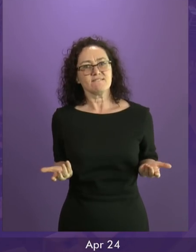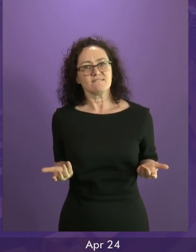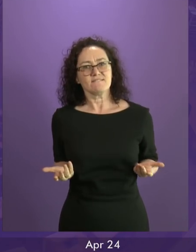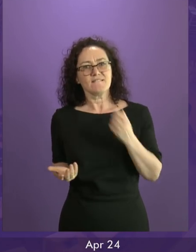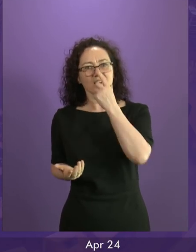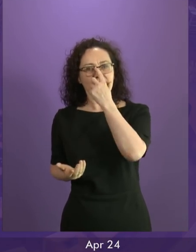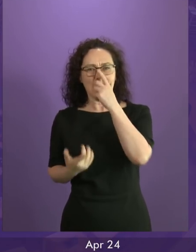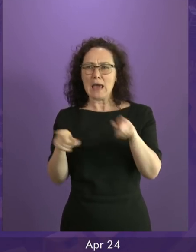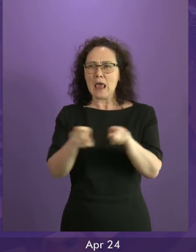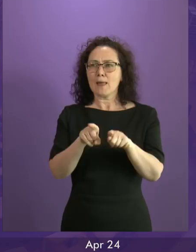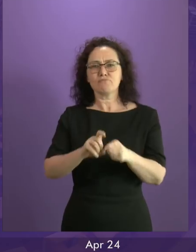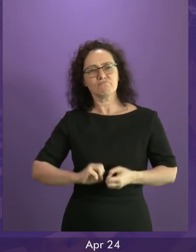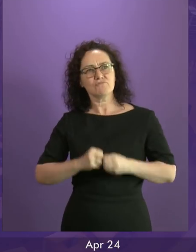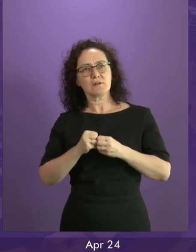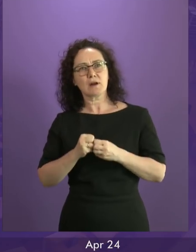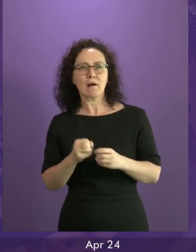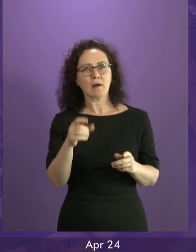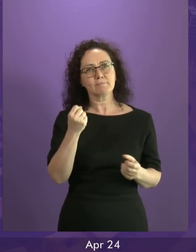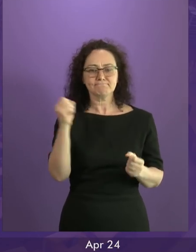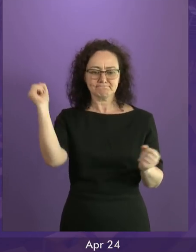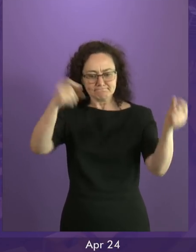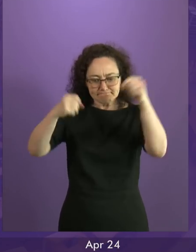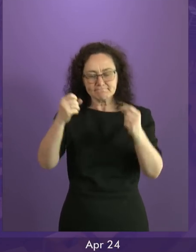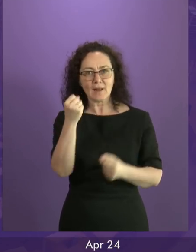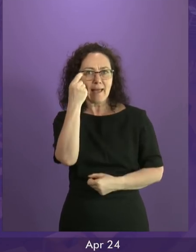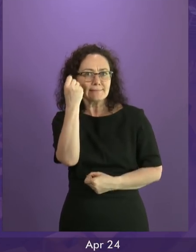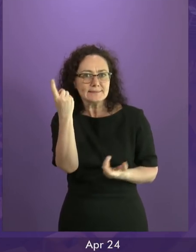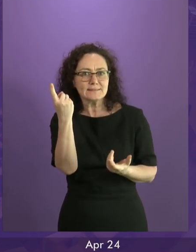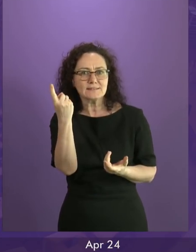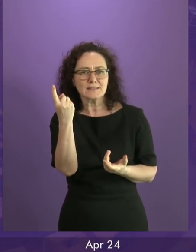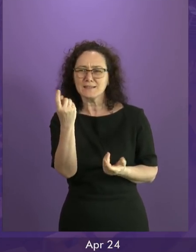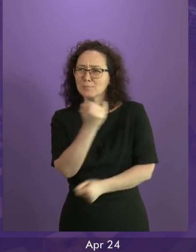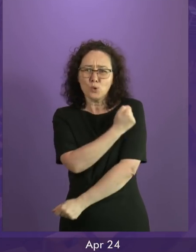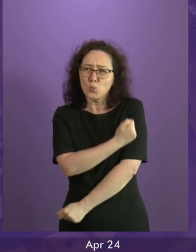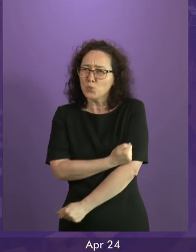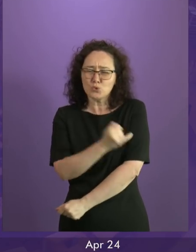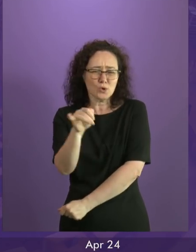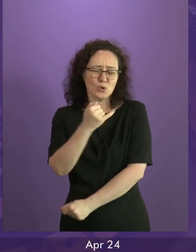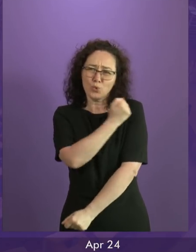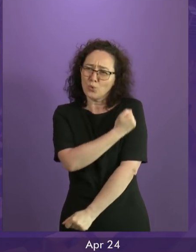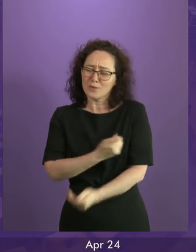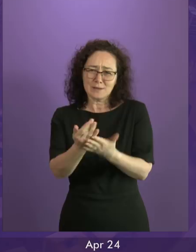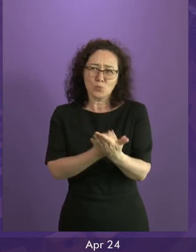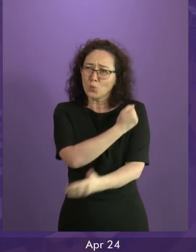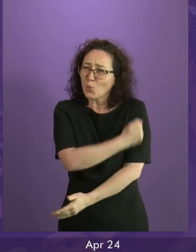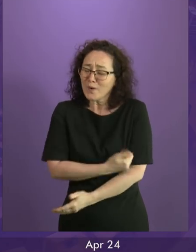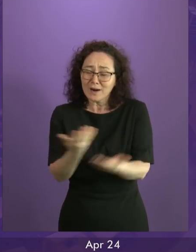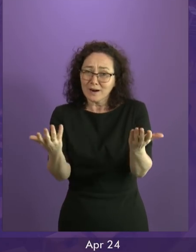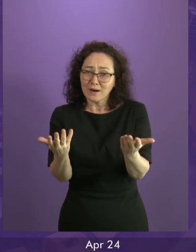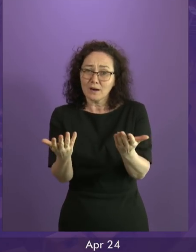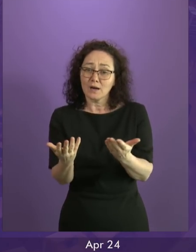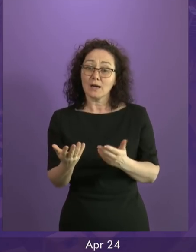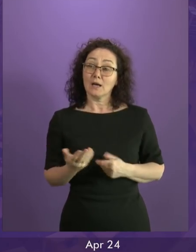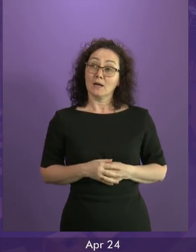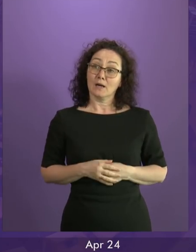list of continued constitutional initiatives, however weak and divisive. And there is a big difference between now and 10 years ago. The